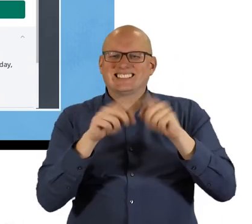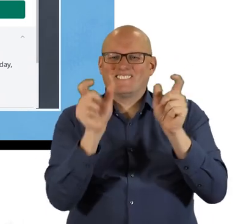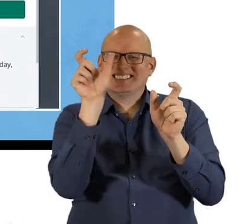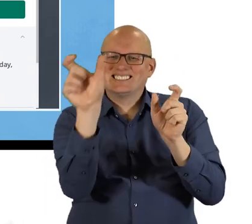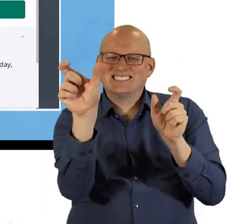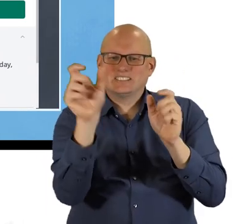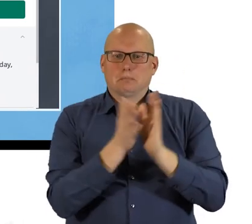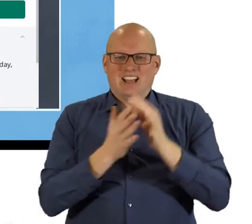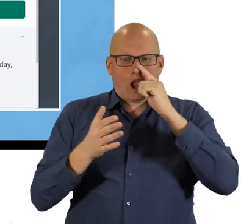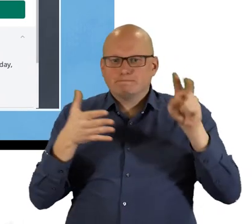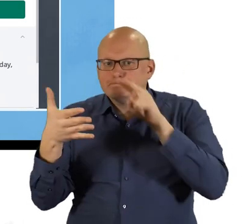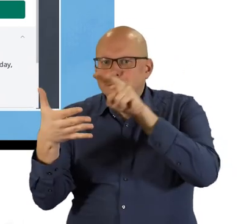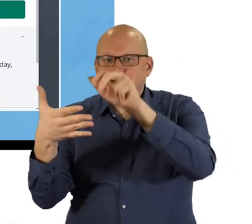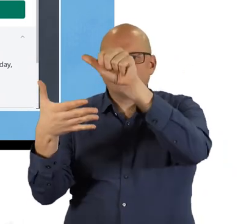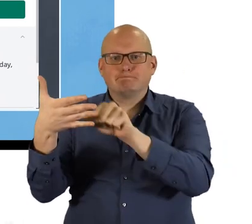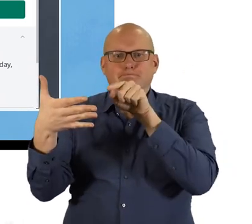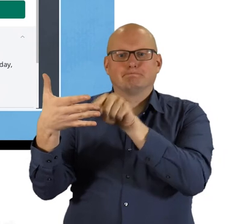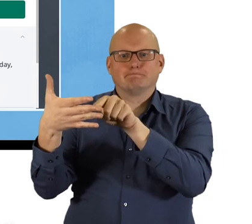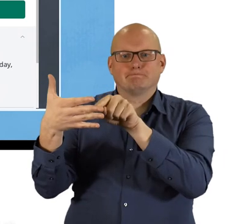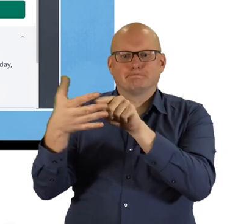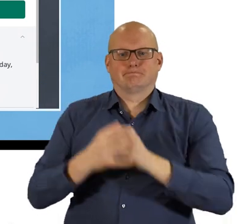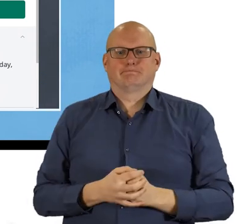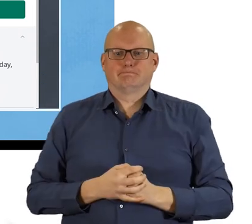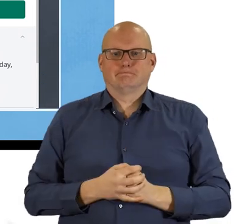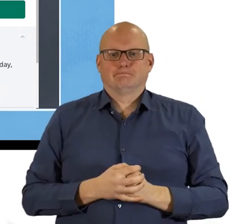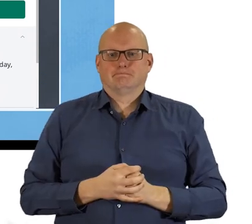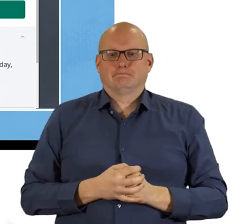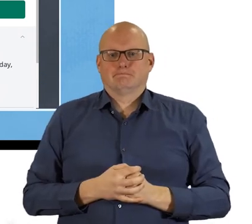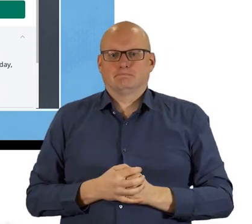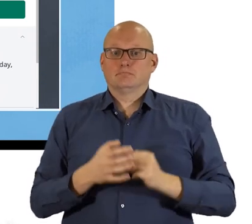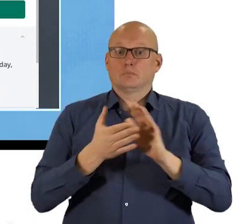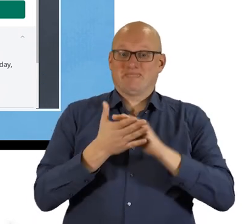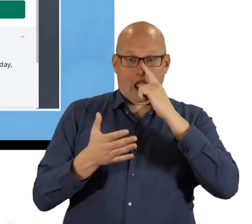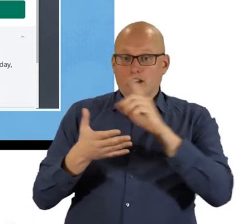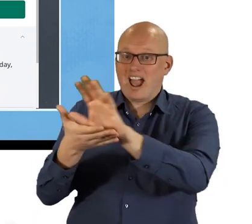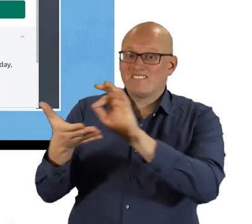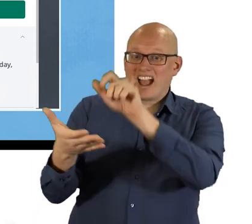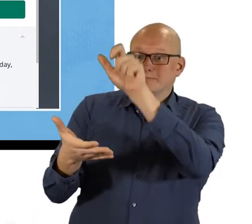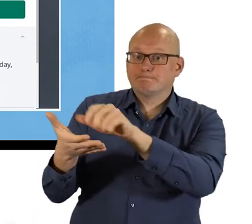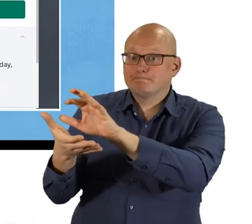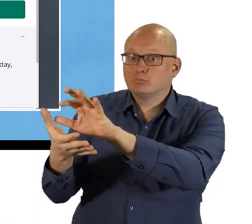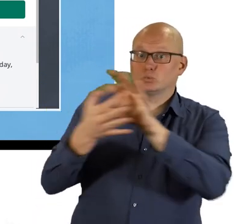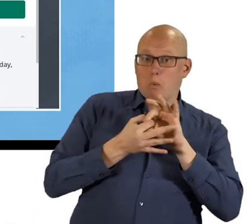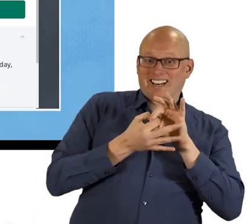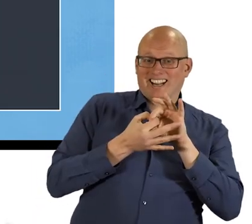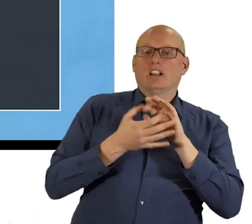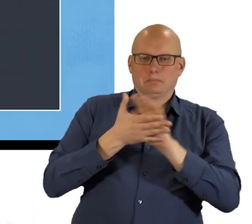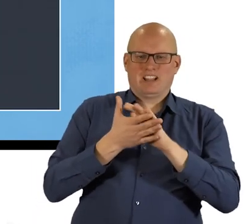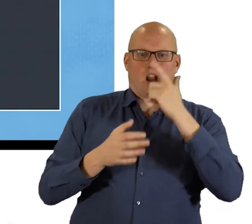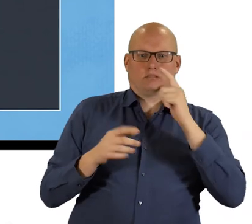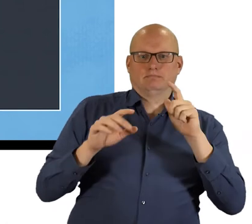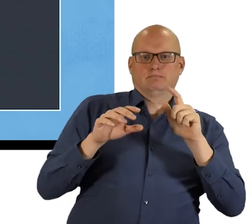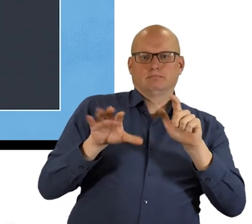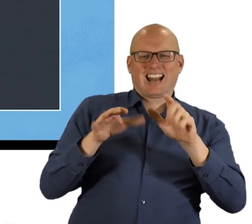is turned on for the waiting area, you will see a separate tab. From here, you can invite a caller to join you.